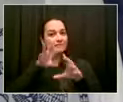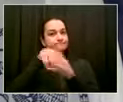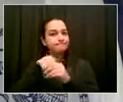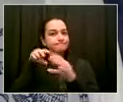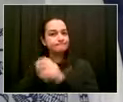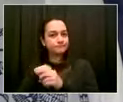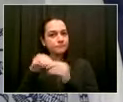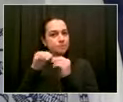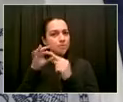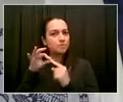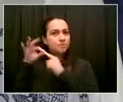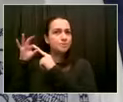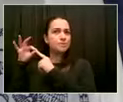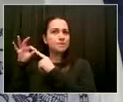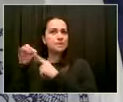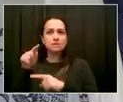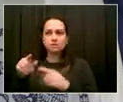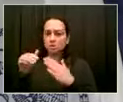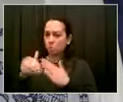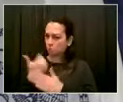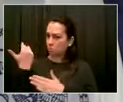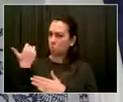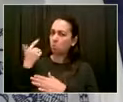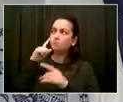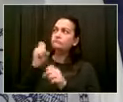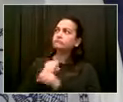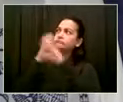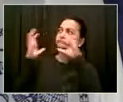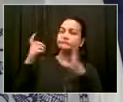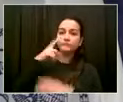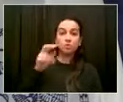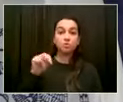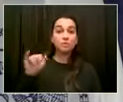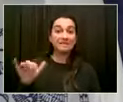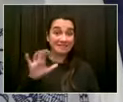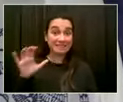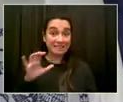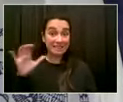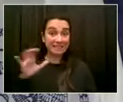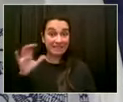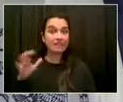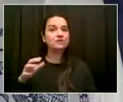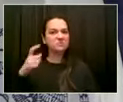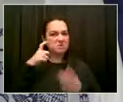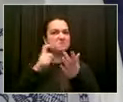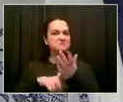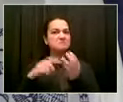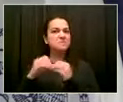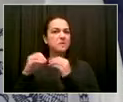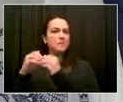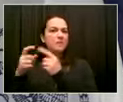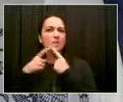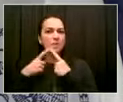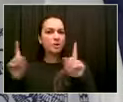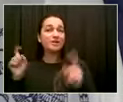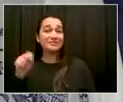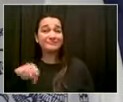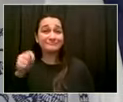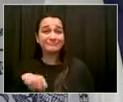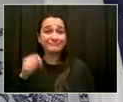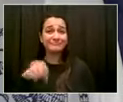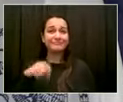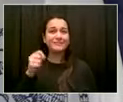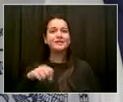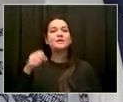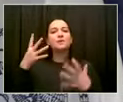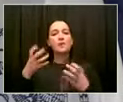and it has worked, and we're going to go a lot deeper with it, and now it's become the national template. So, I do think the fact